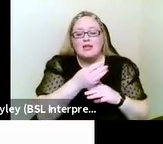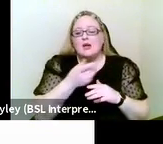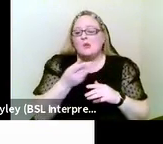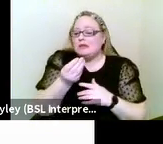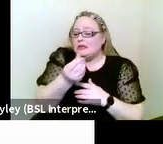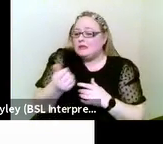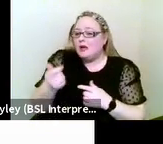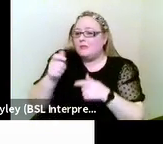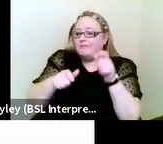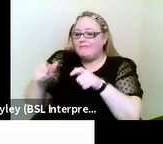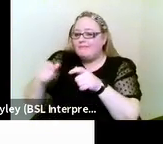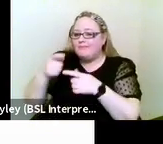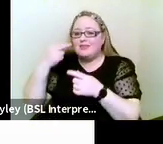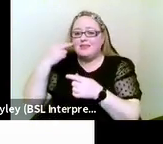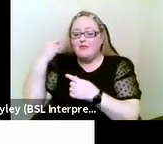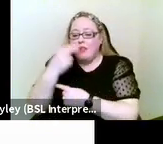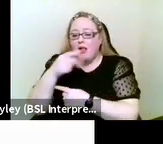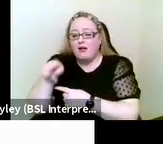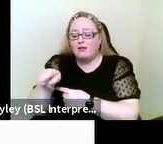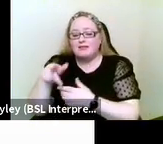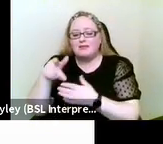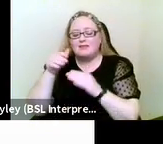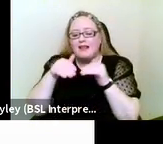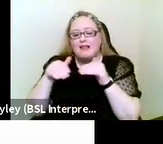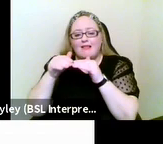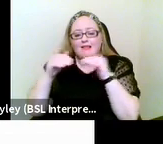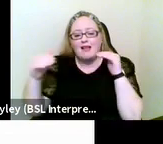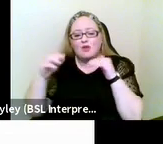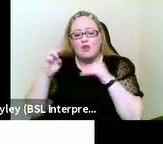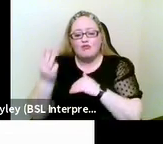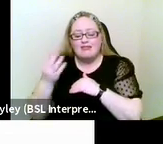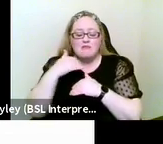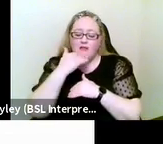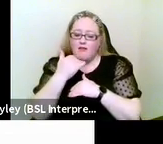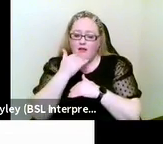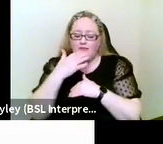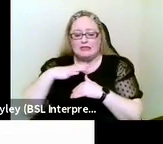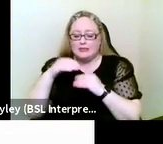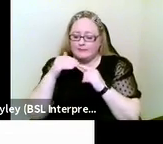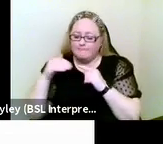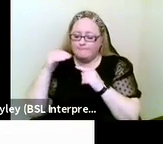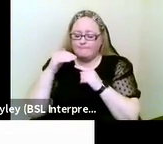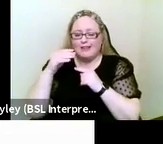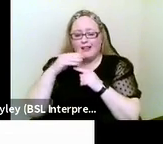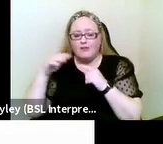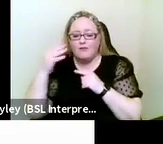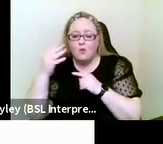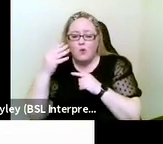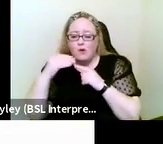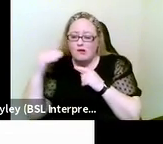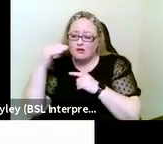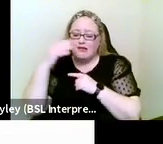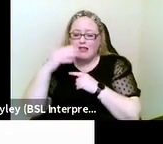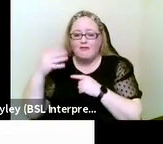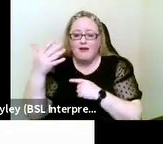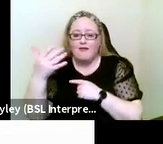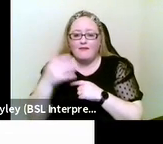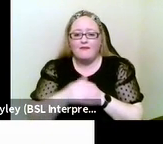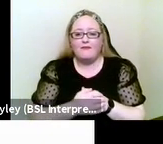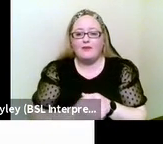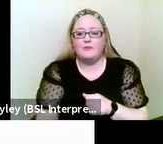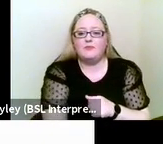wouldn't be enough. And we need somebody with level four or level five qualifications. Next slide, please.